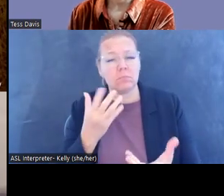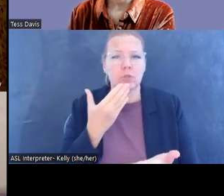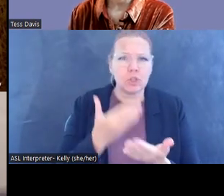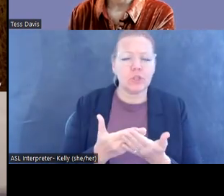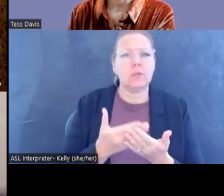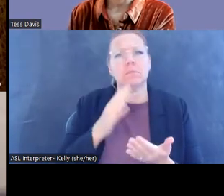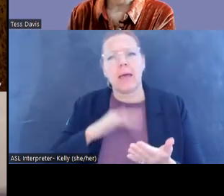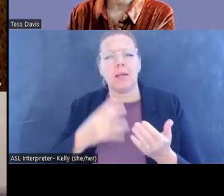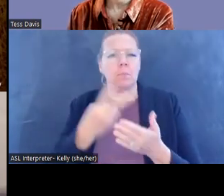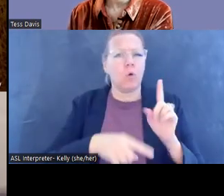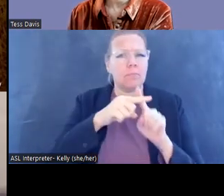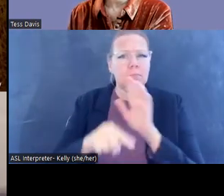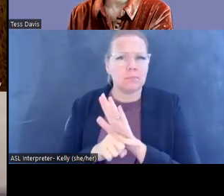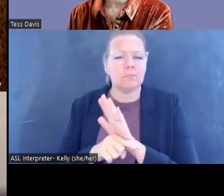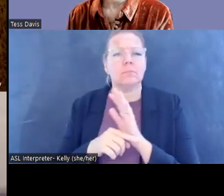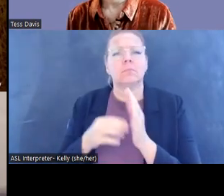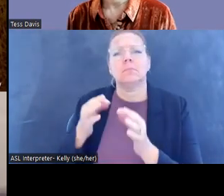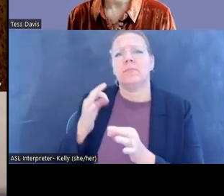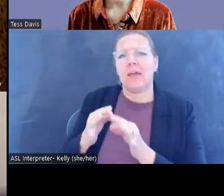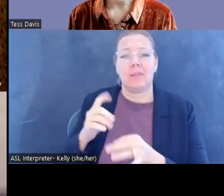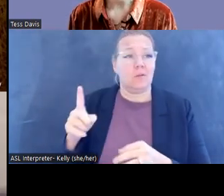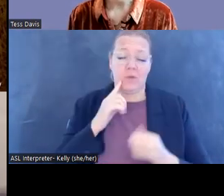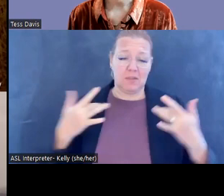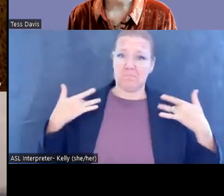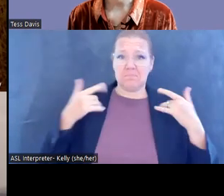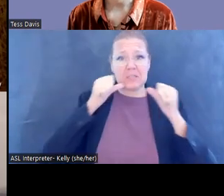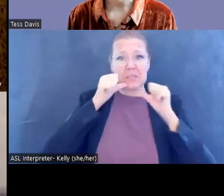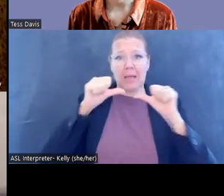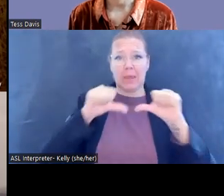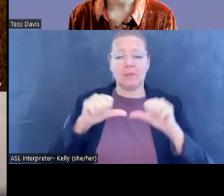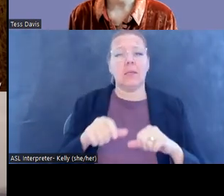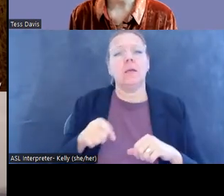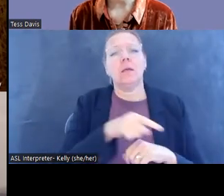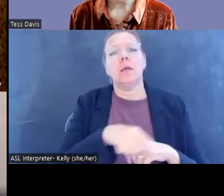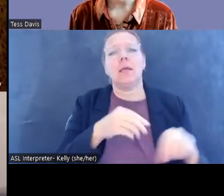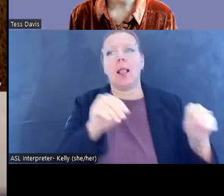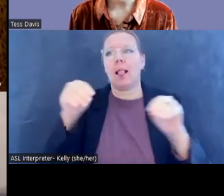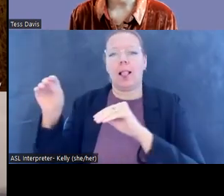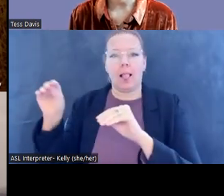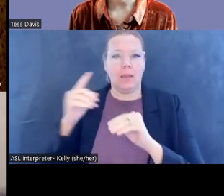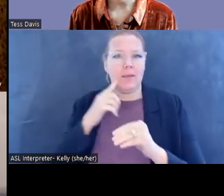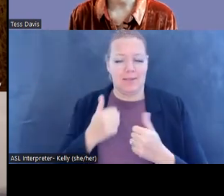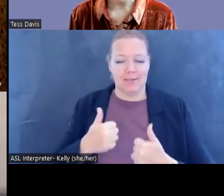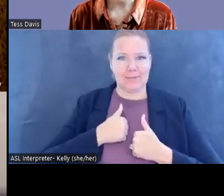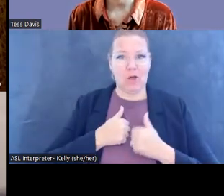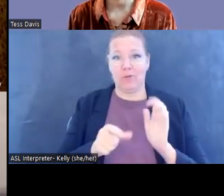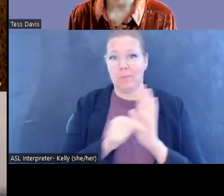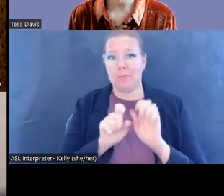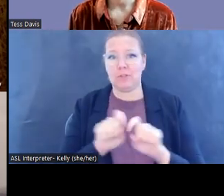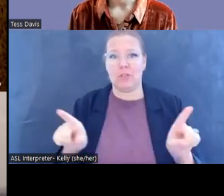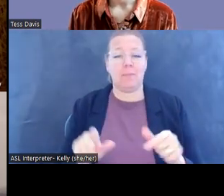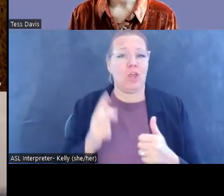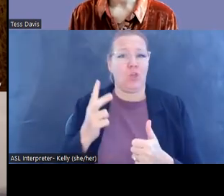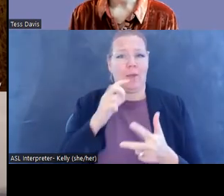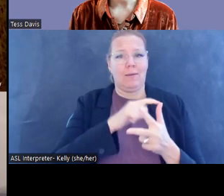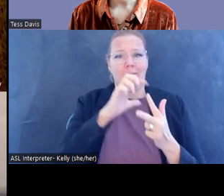good and bad faith alike, with plausible deniability. He laundered the products of his crimes by self-publishing them in three massive volumes,